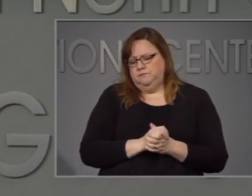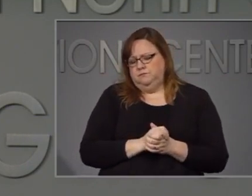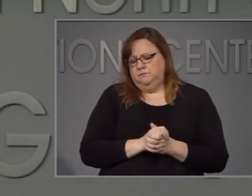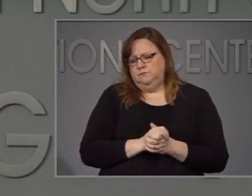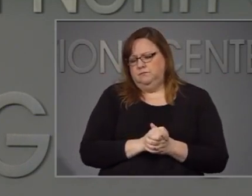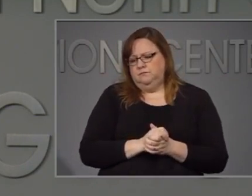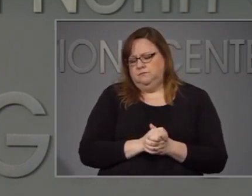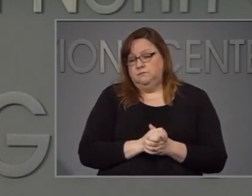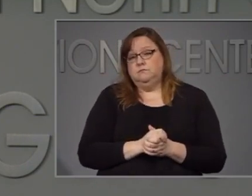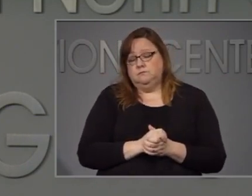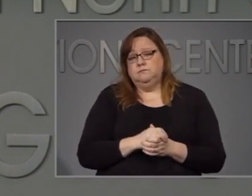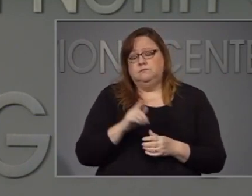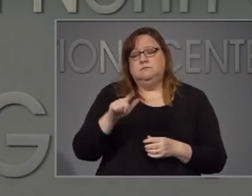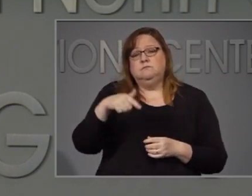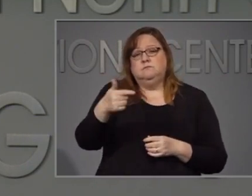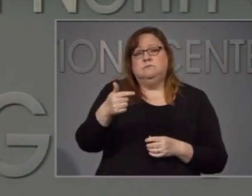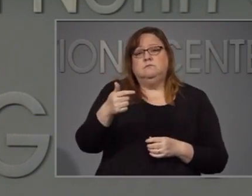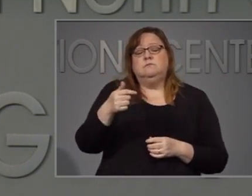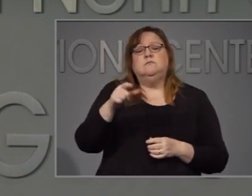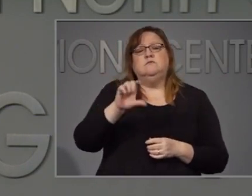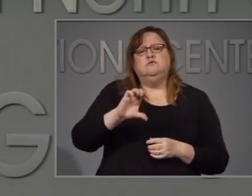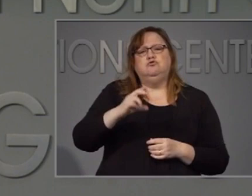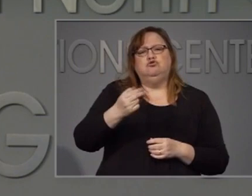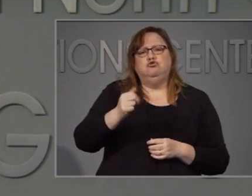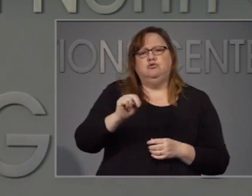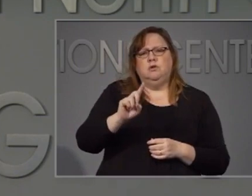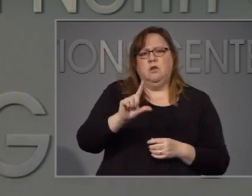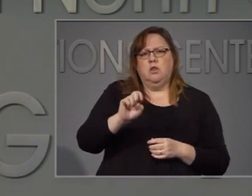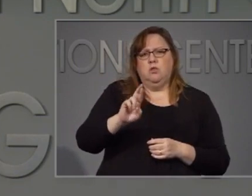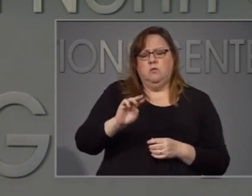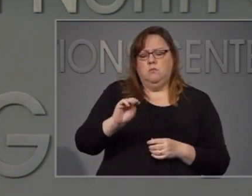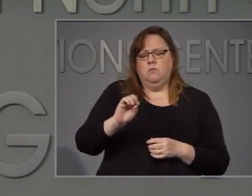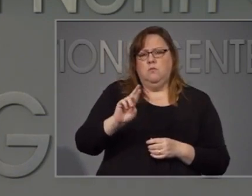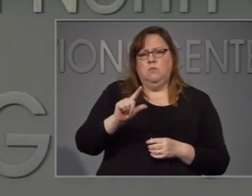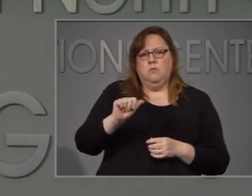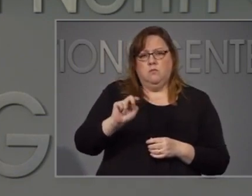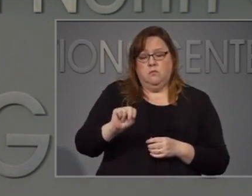Our next question comes from Chandler Morgan, WBTV.